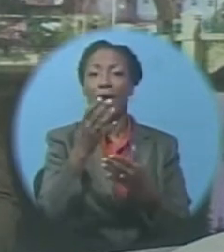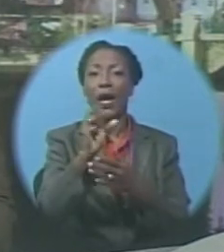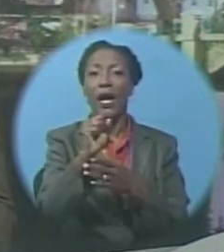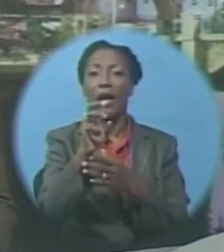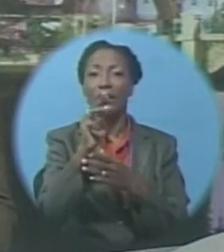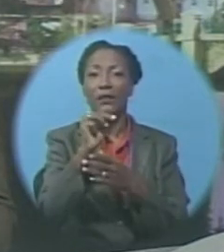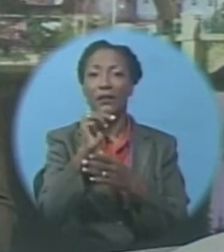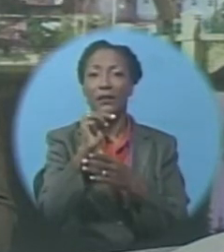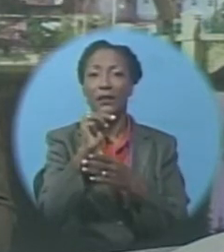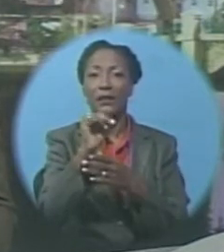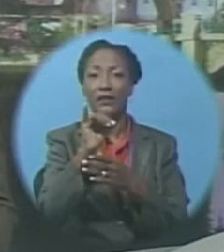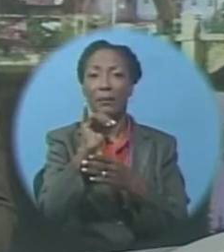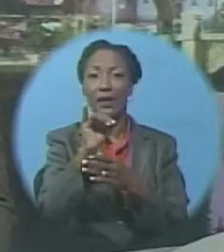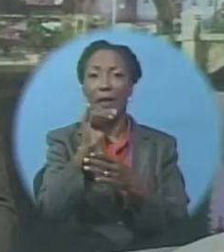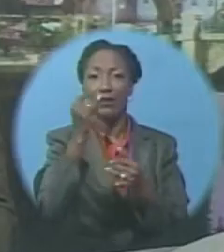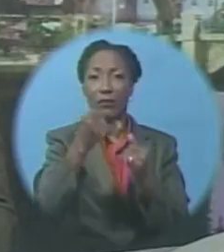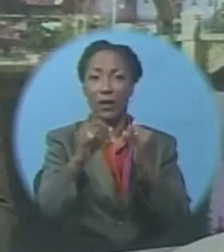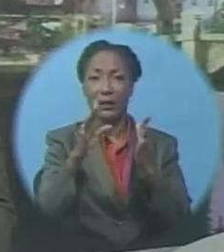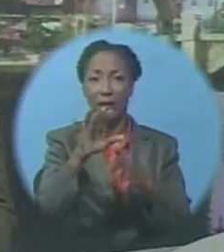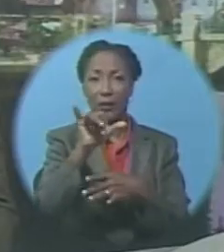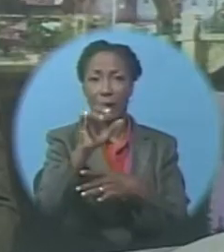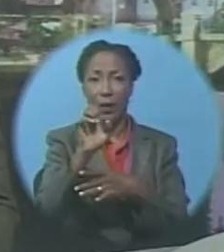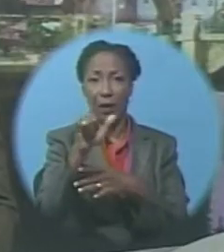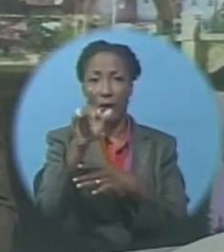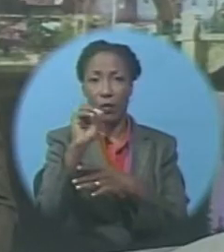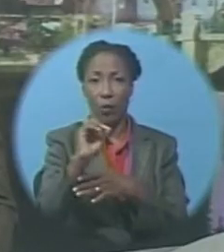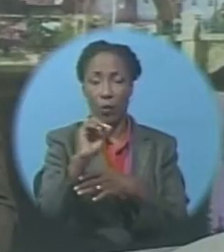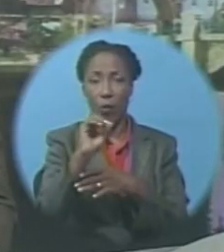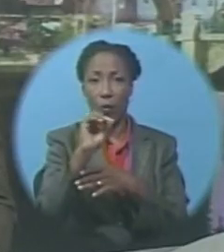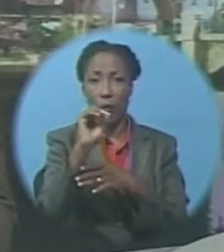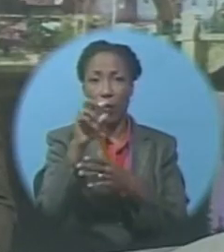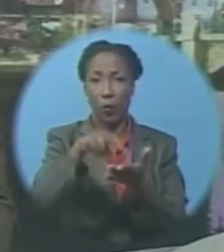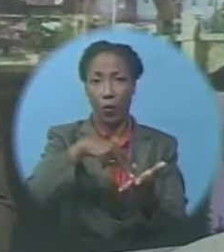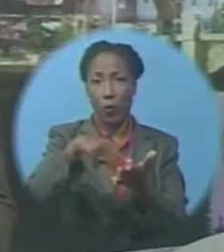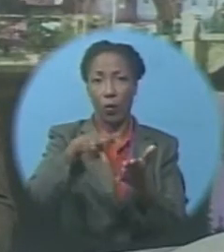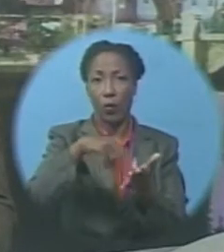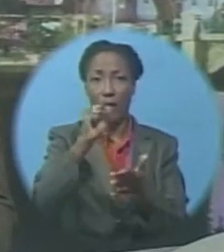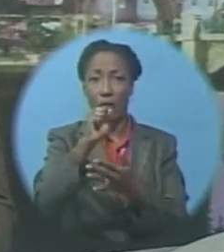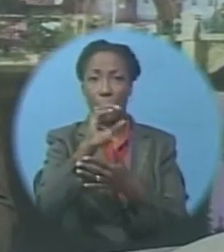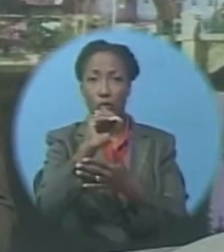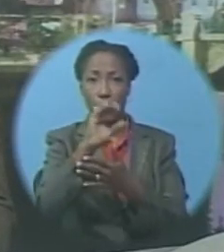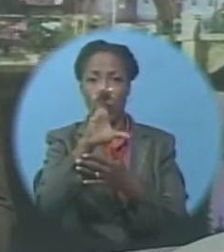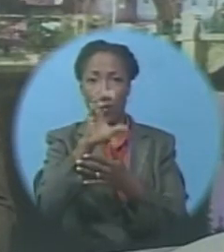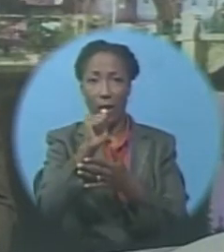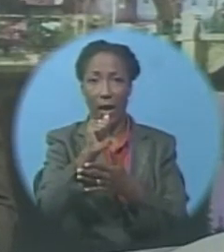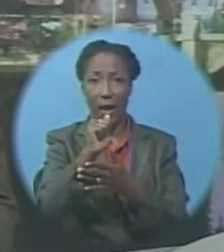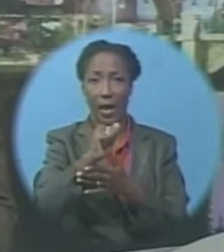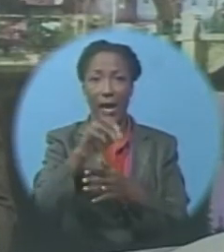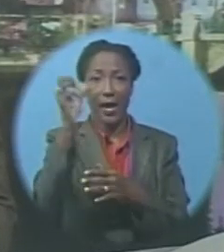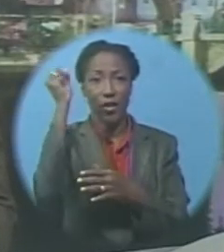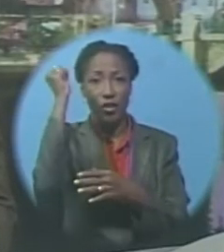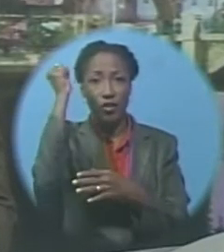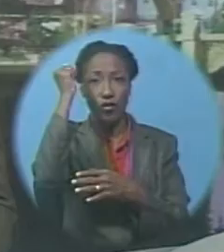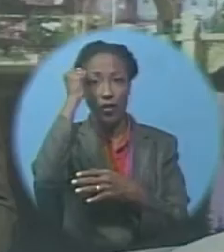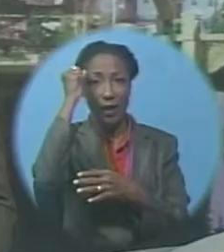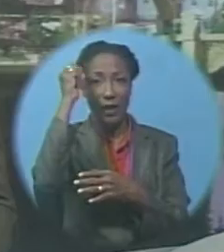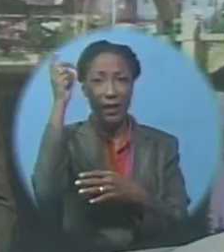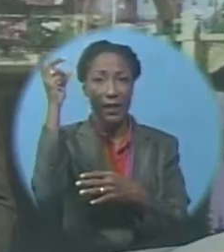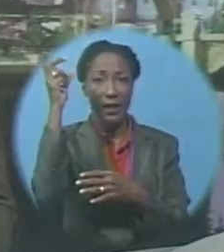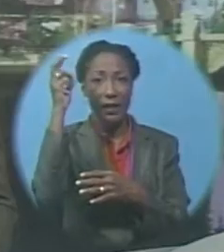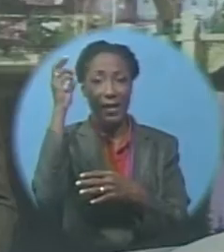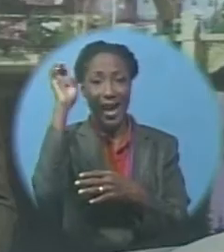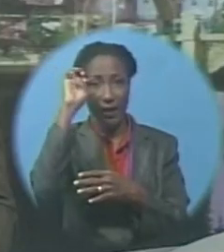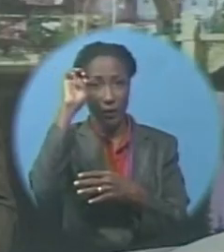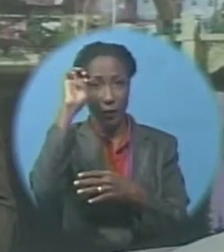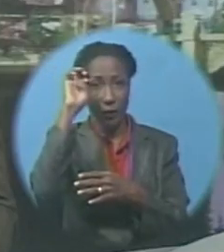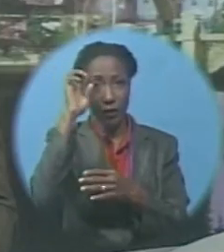Bashment Soaker competition have been named. Bashment Soaker Ambassador Shane DJ Rass Edwards made the announcement earlier today